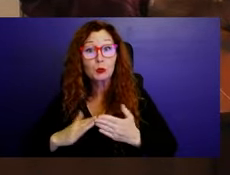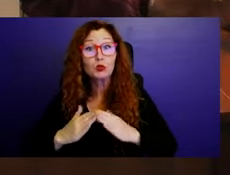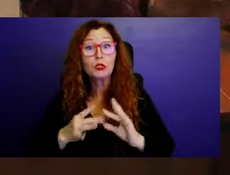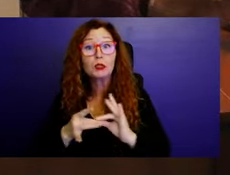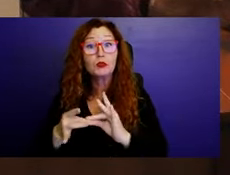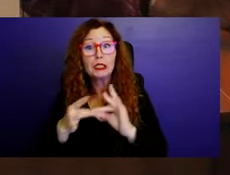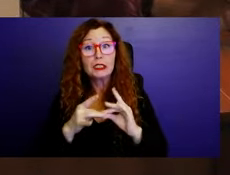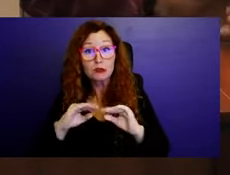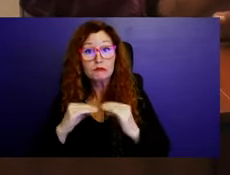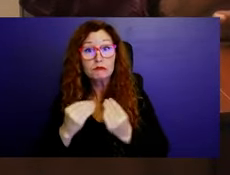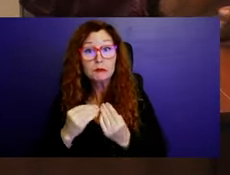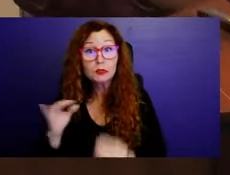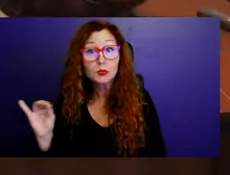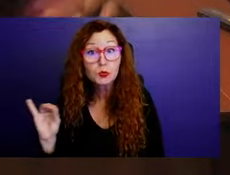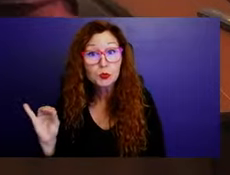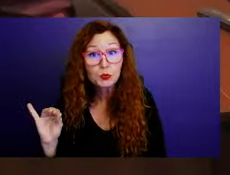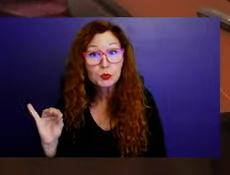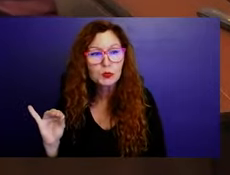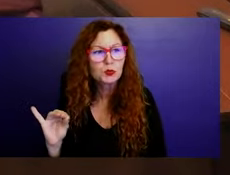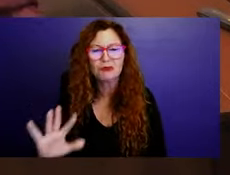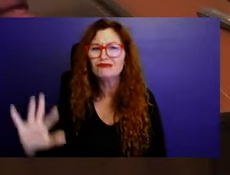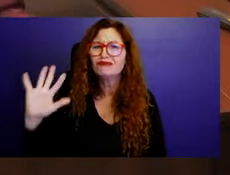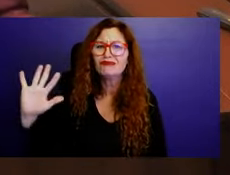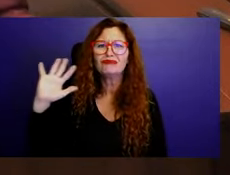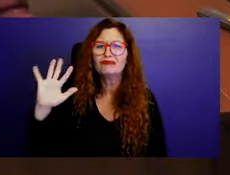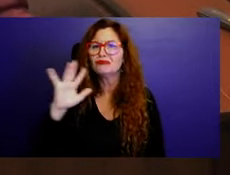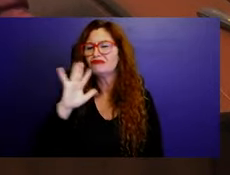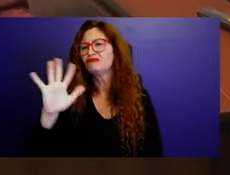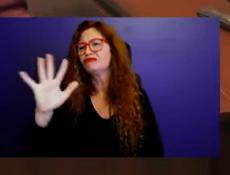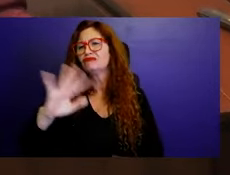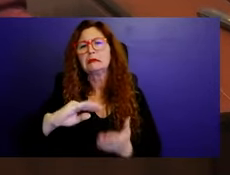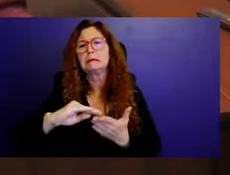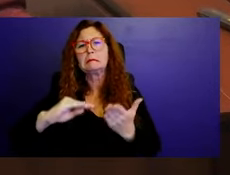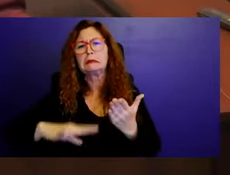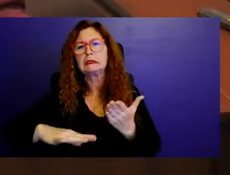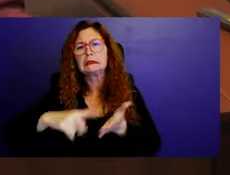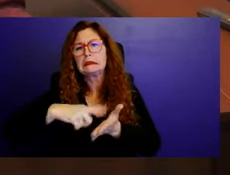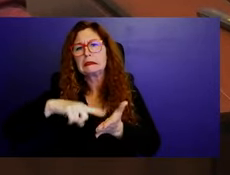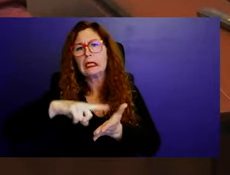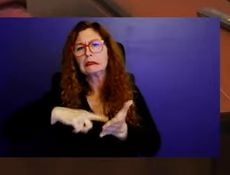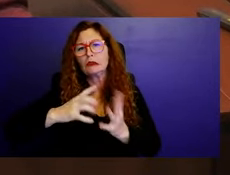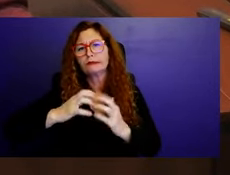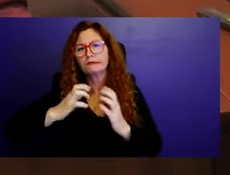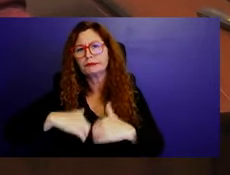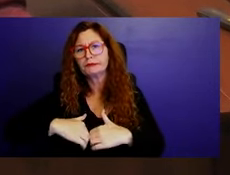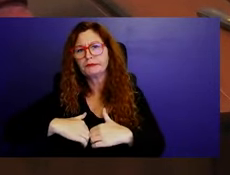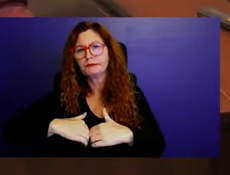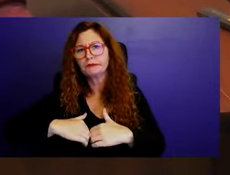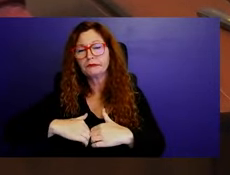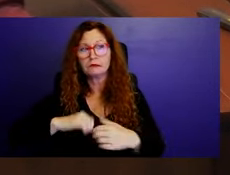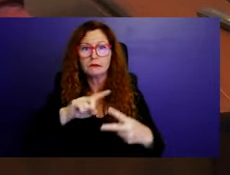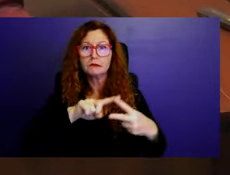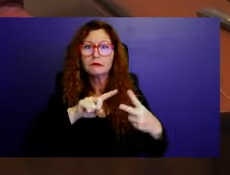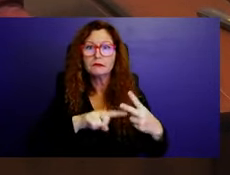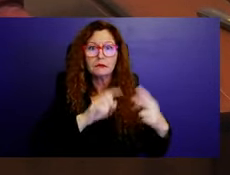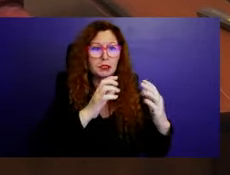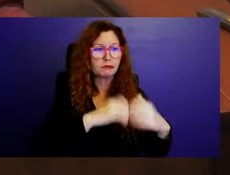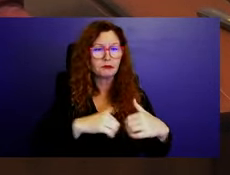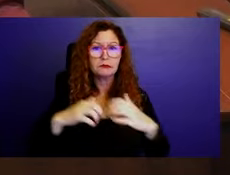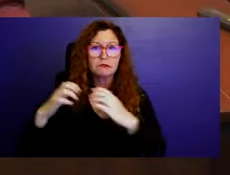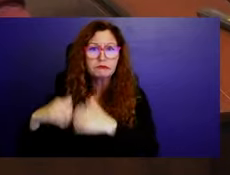much money and they never brought back. Those are two of the main boards tonight that you need to